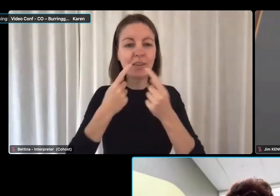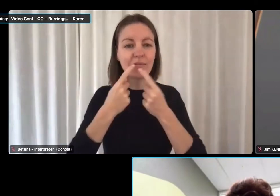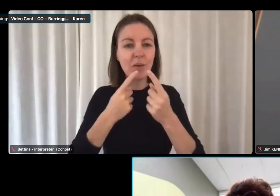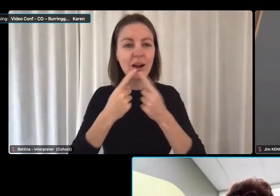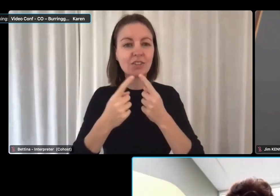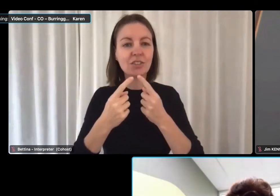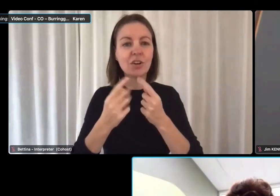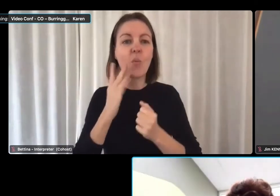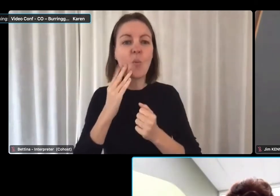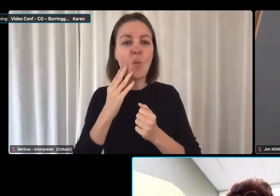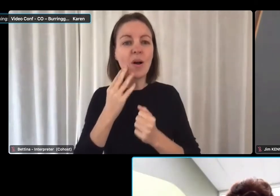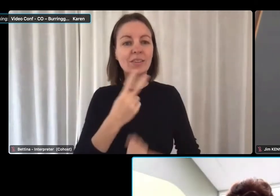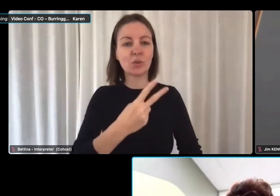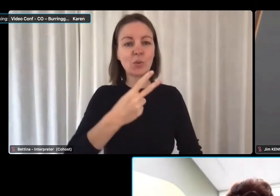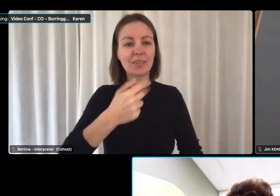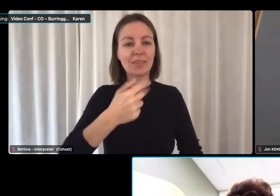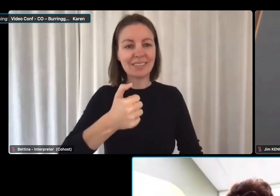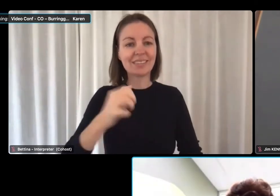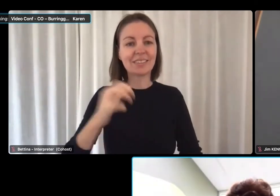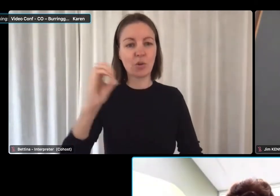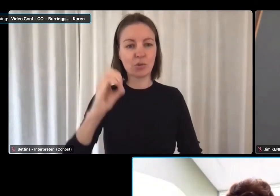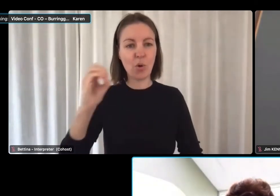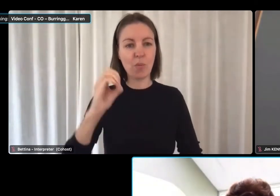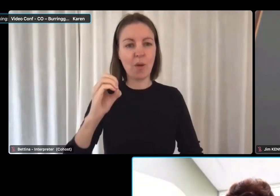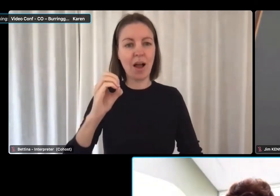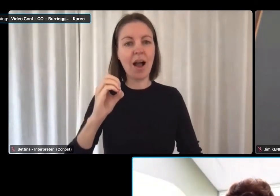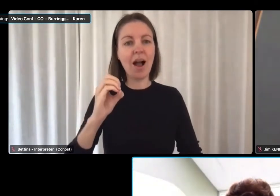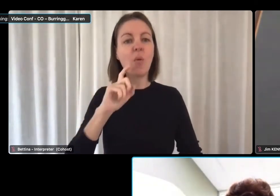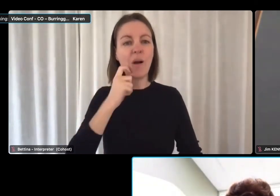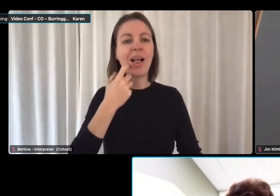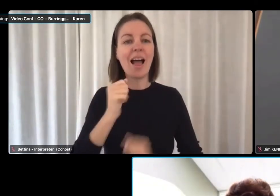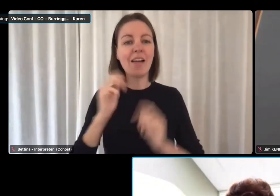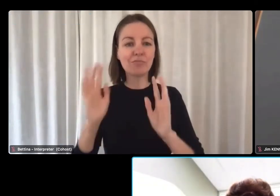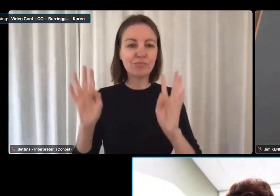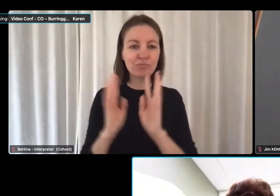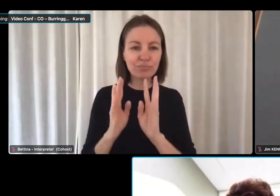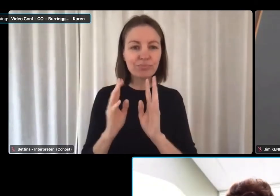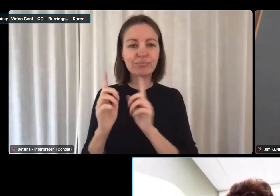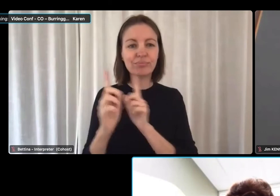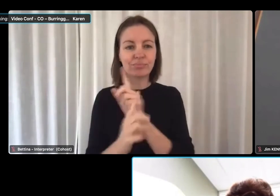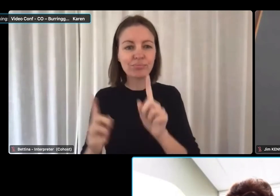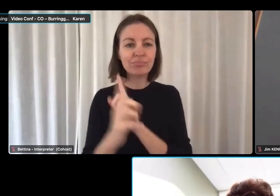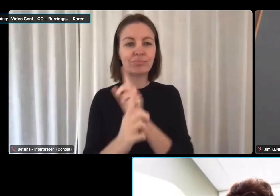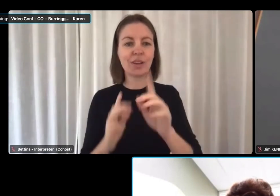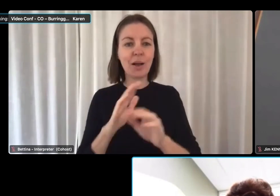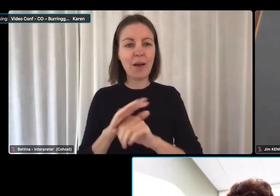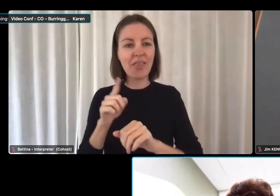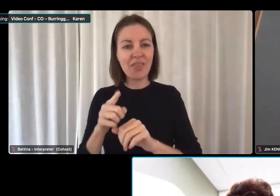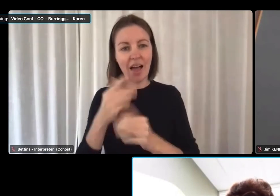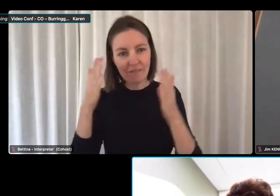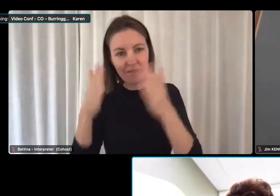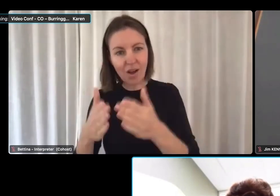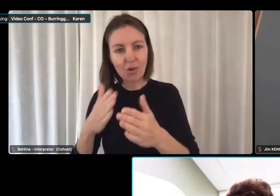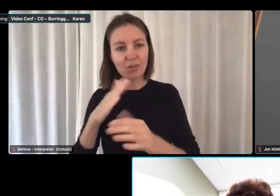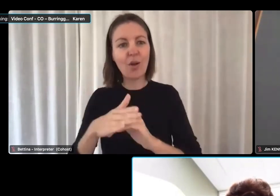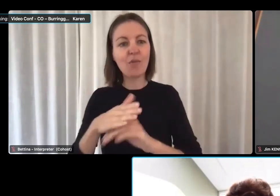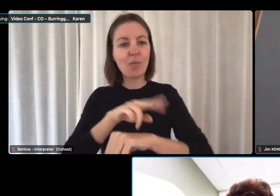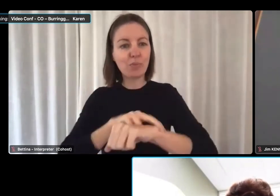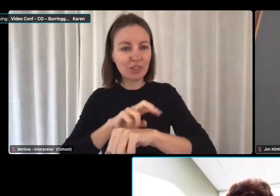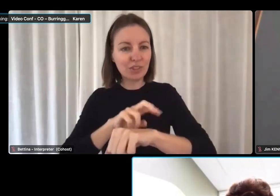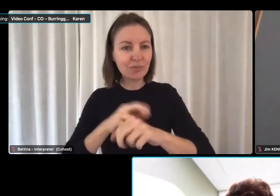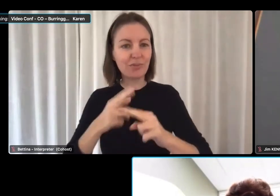that October the 26th seminar, which will solely focus on the skills and training and apprenticeship system for this sector.